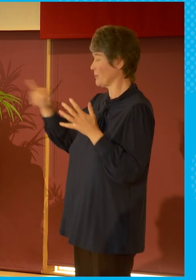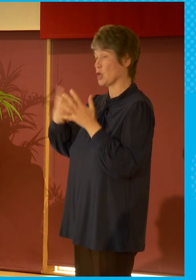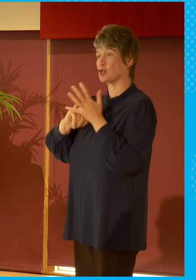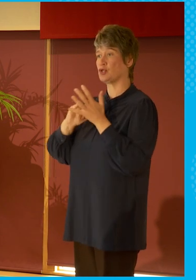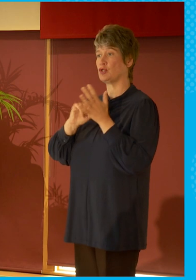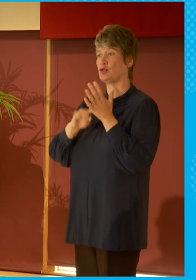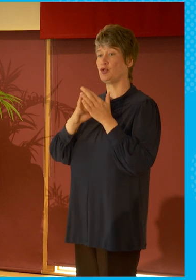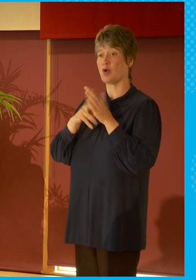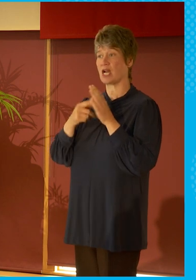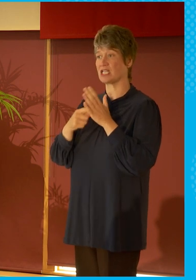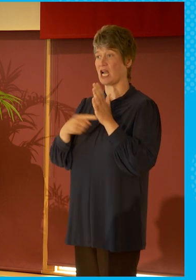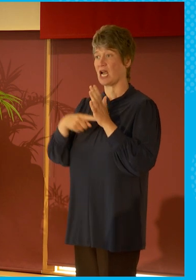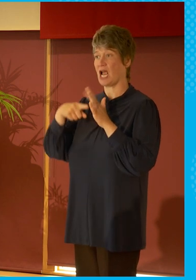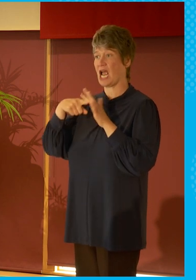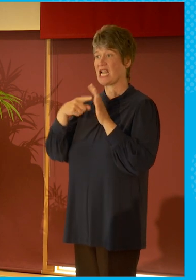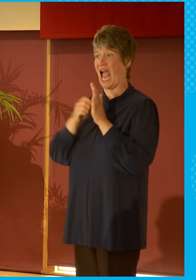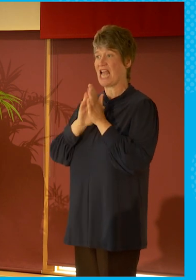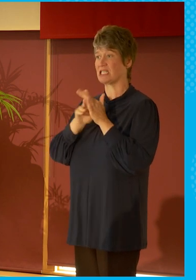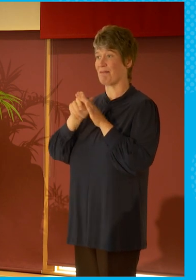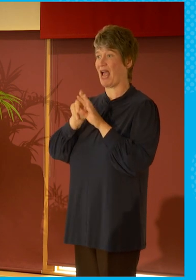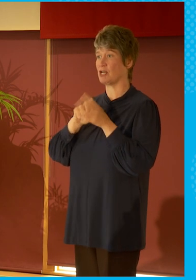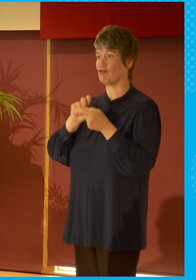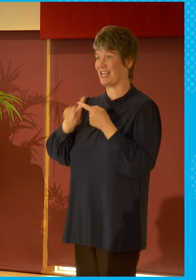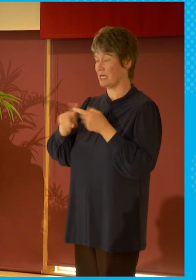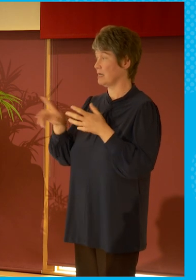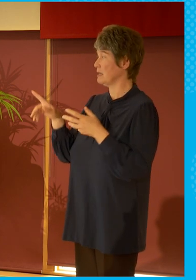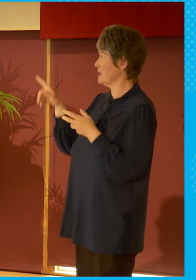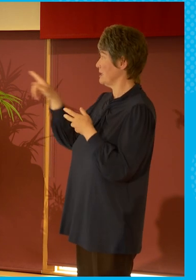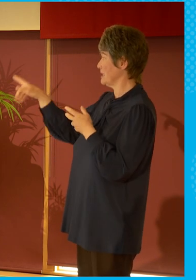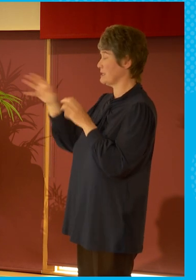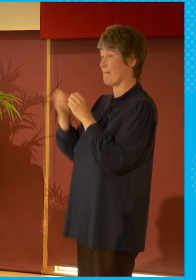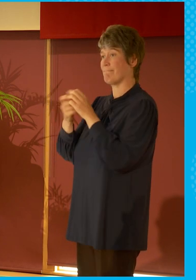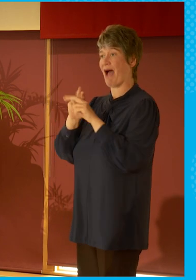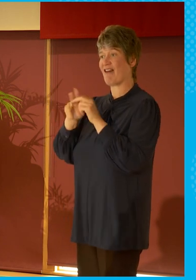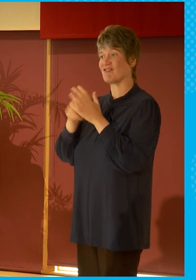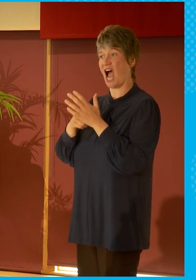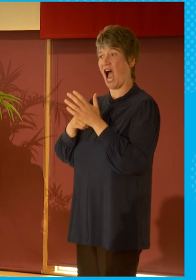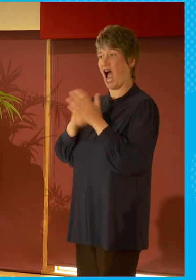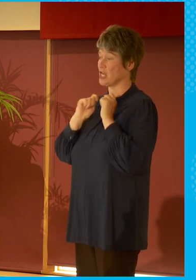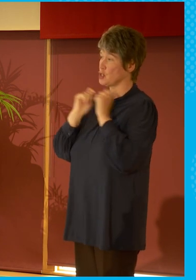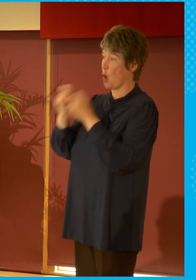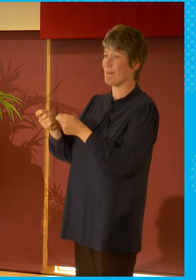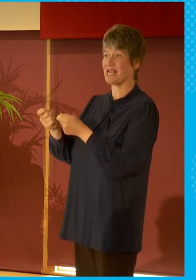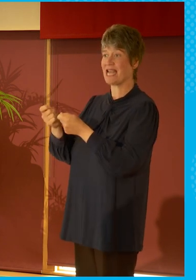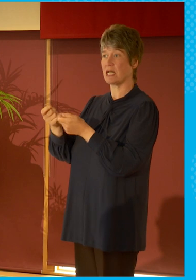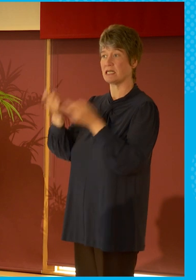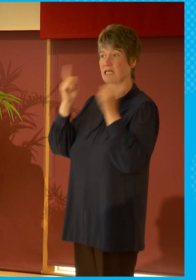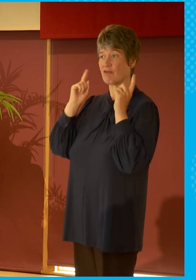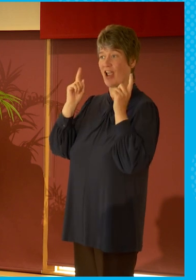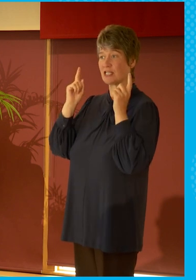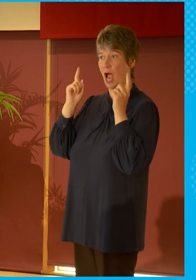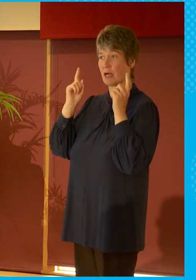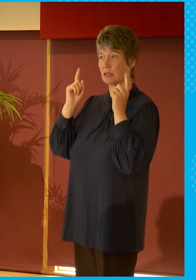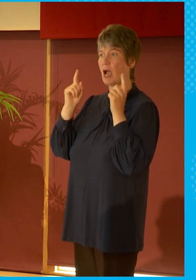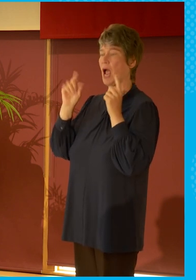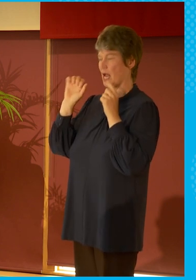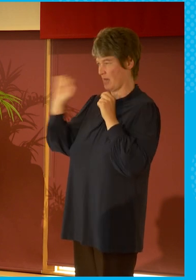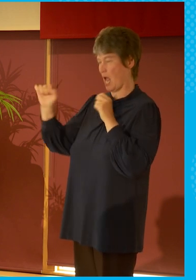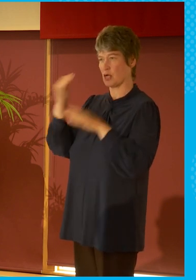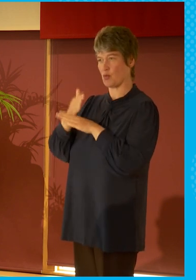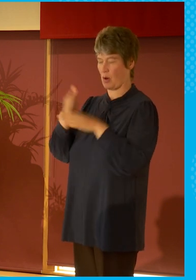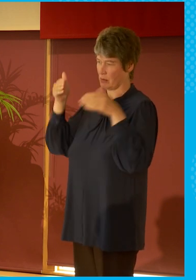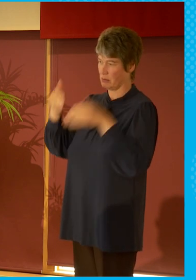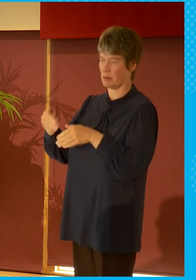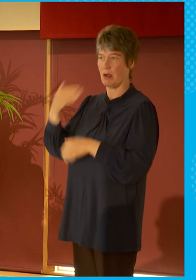he's a BAFTA nominated director whose films include BBC Scotland's Black Scottish and Stuart set up